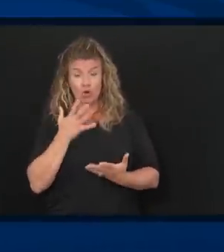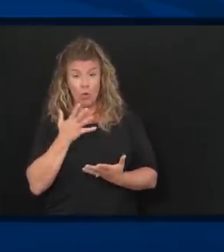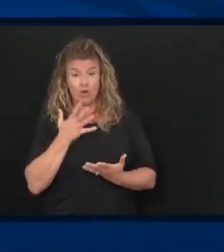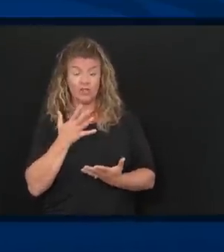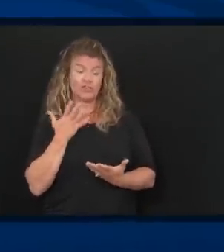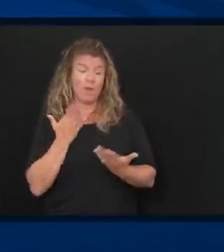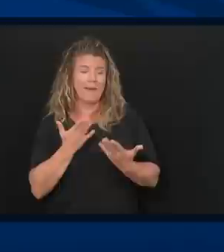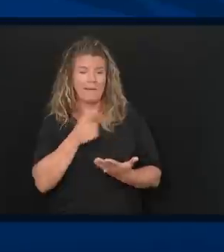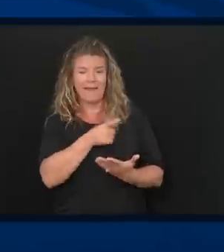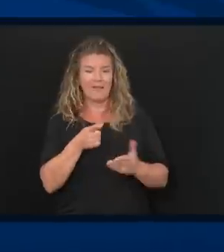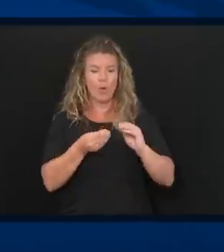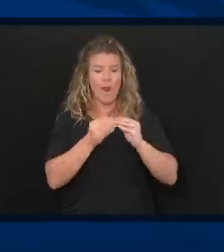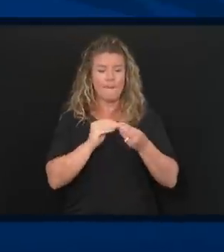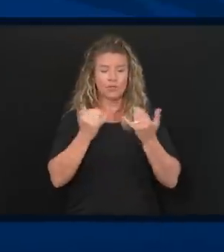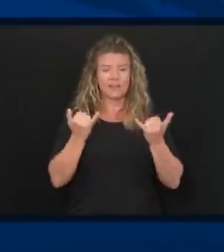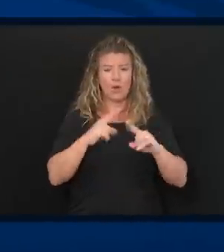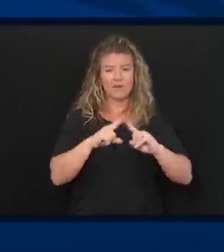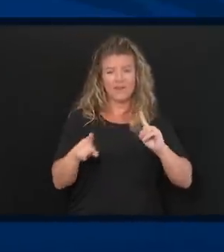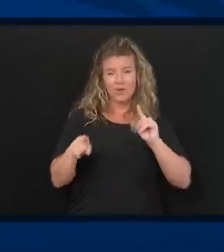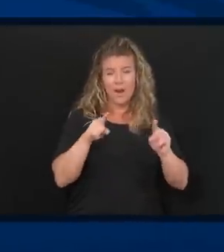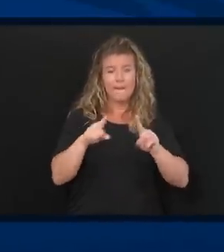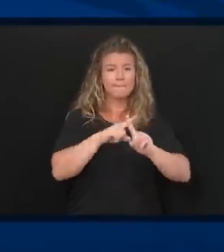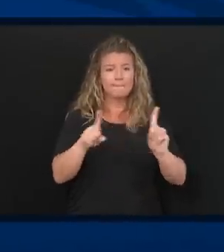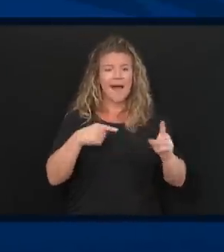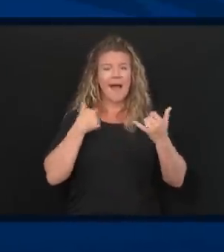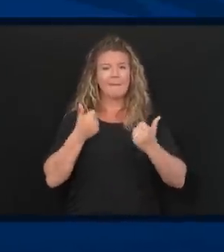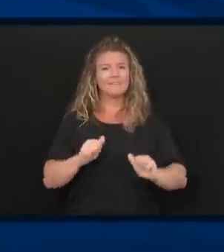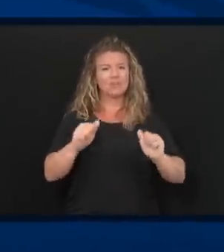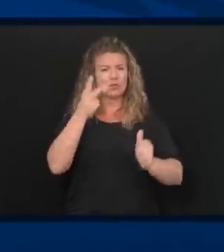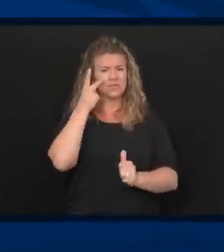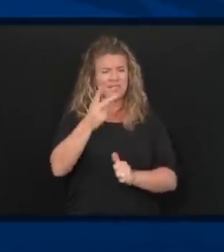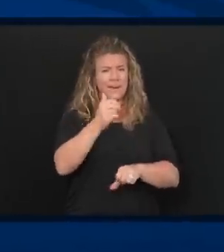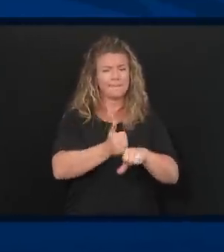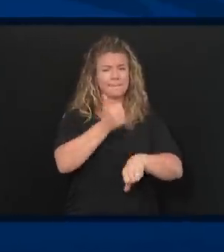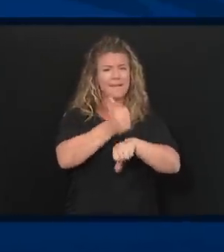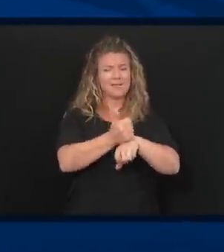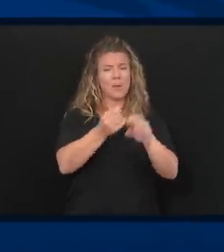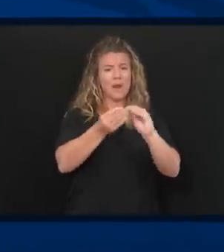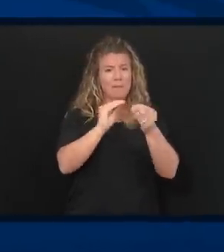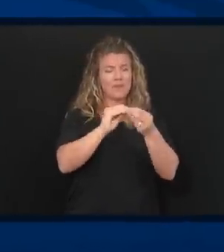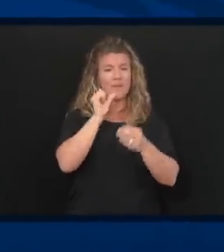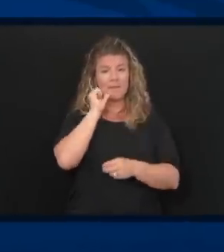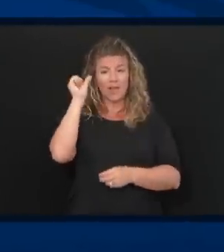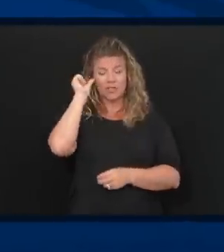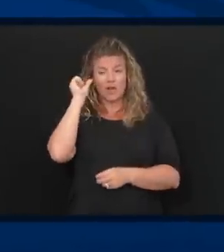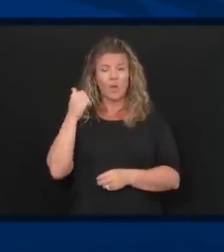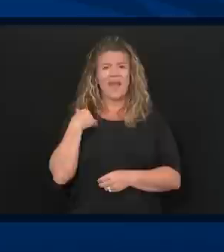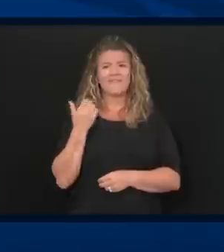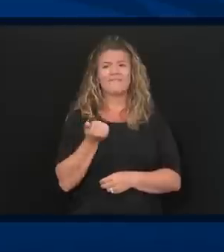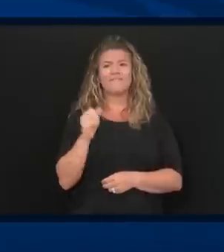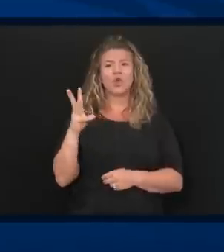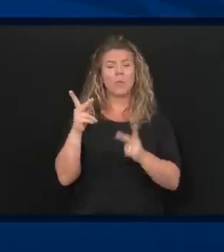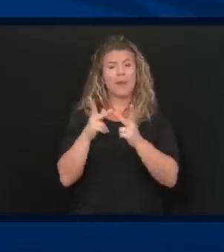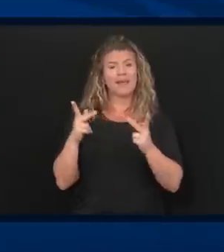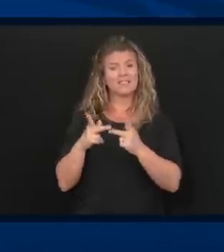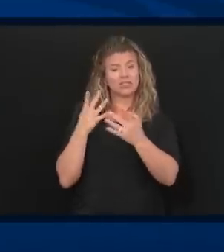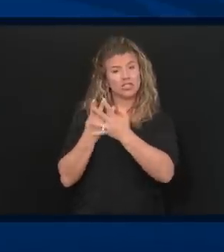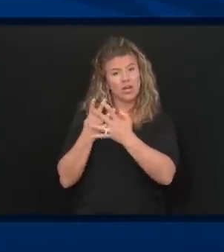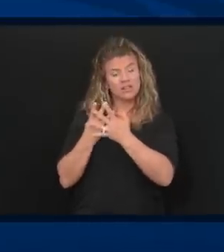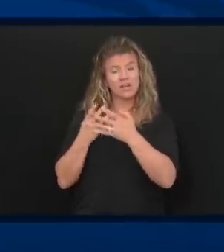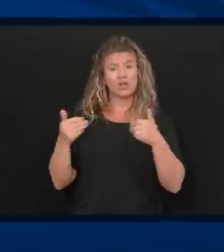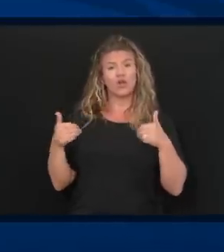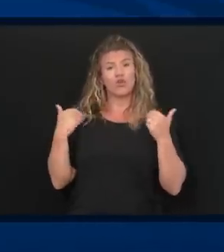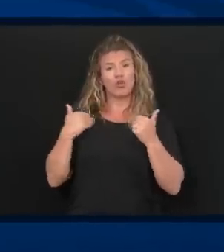numbers might be a little bit different. I'm still seeing based on the numbers from yesterday that there's a handful of jails, prisons, even some of these juvenile